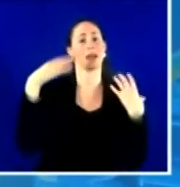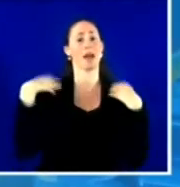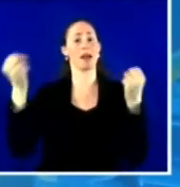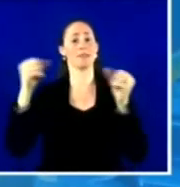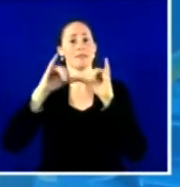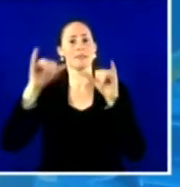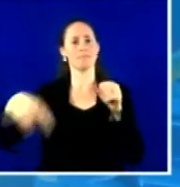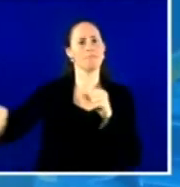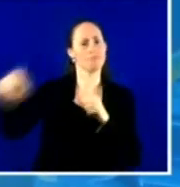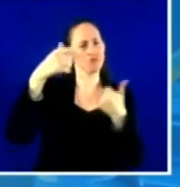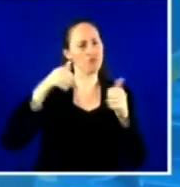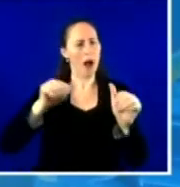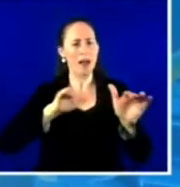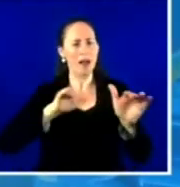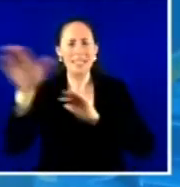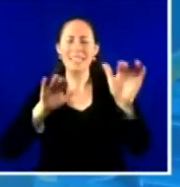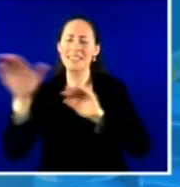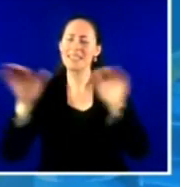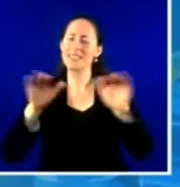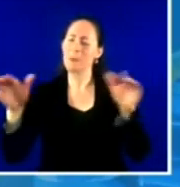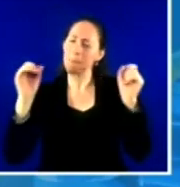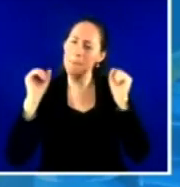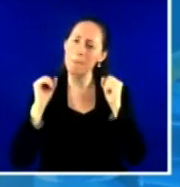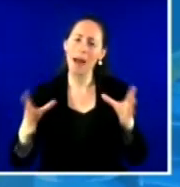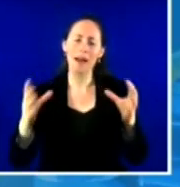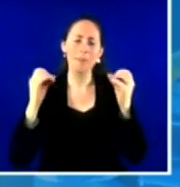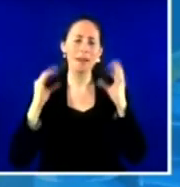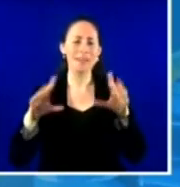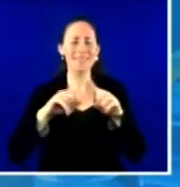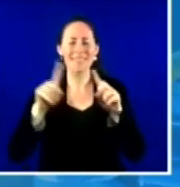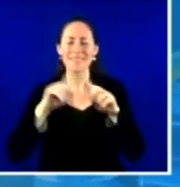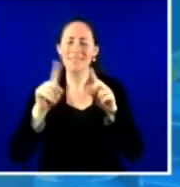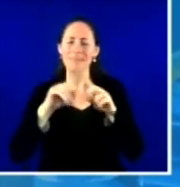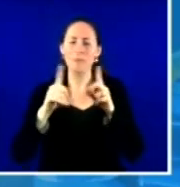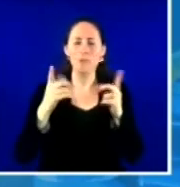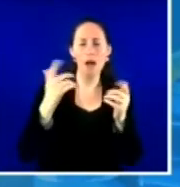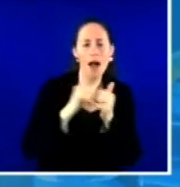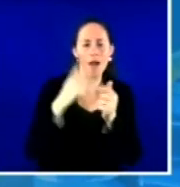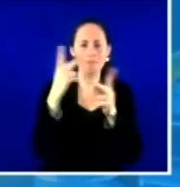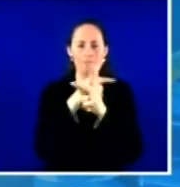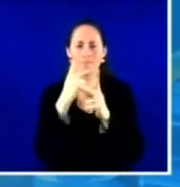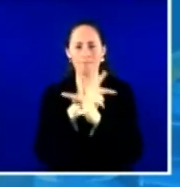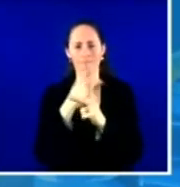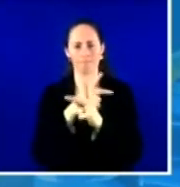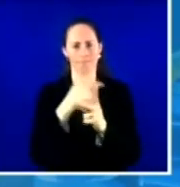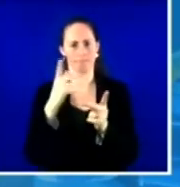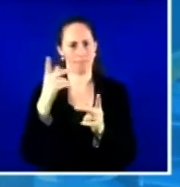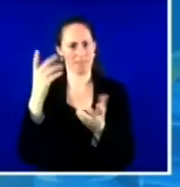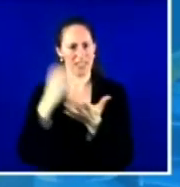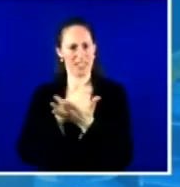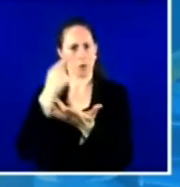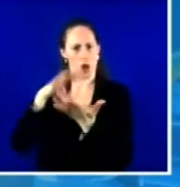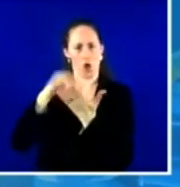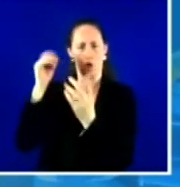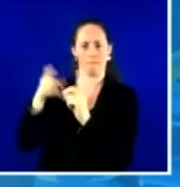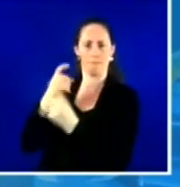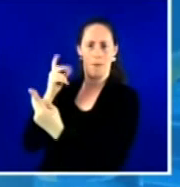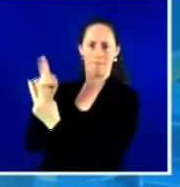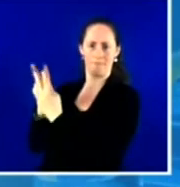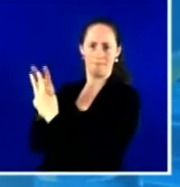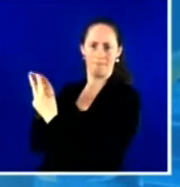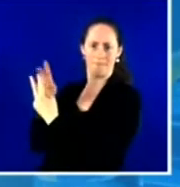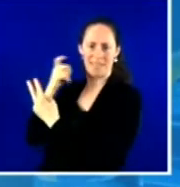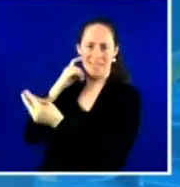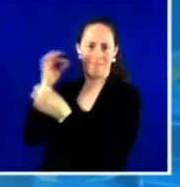in any different way that you can, to make sure we learn the lesson from Dr. Rosenberg, to engage all stakeholders. If you want to do this in the